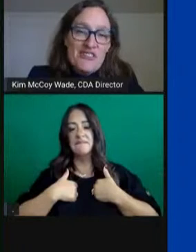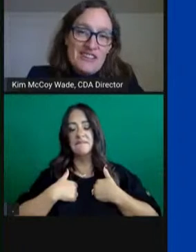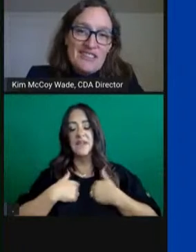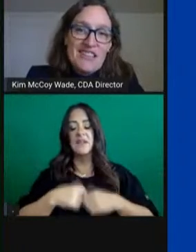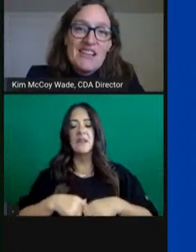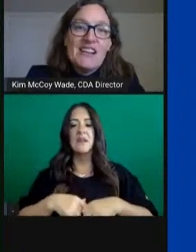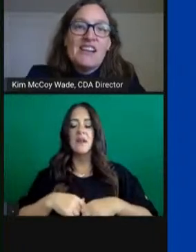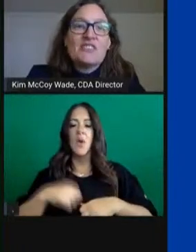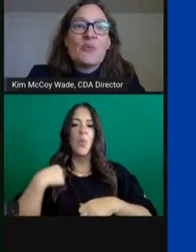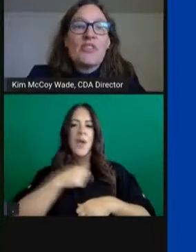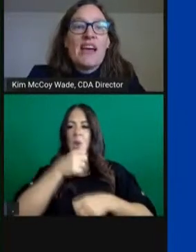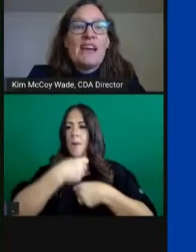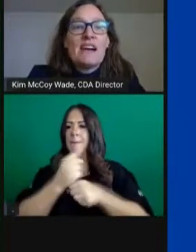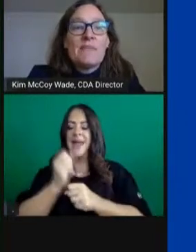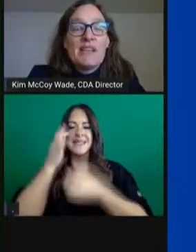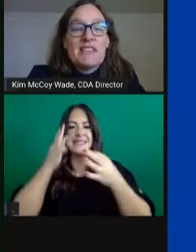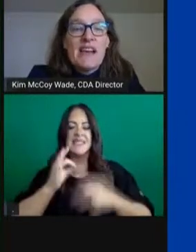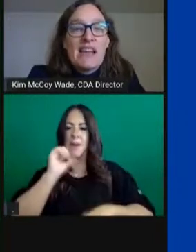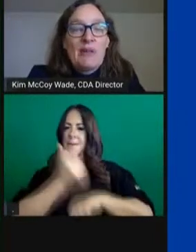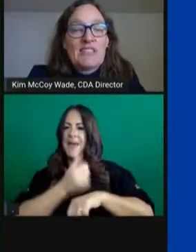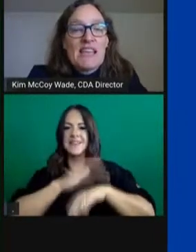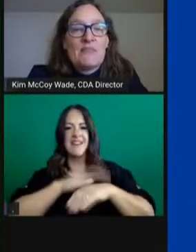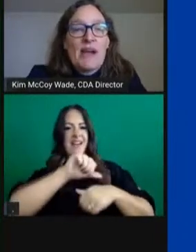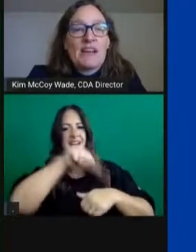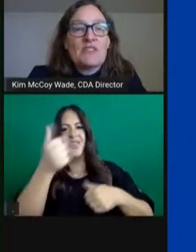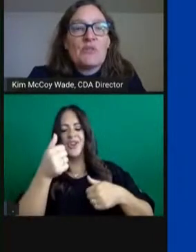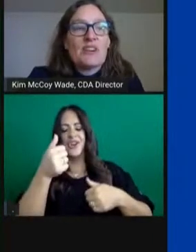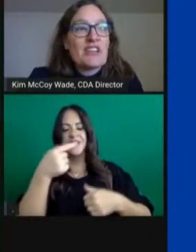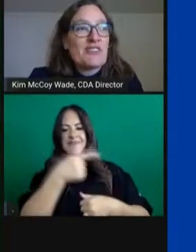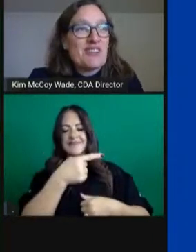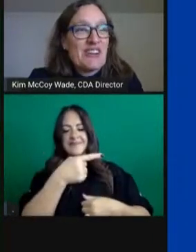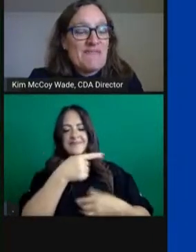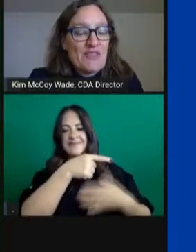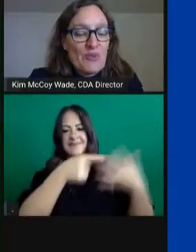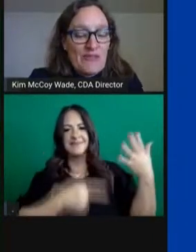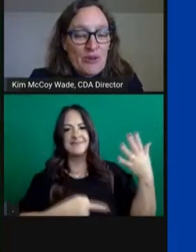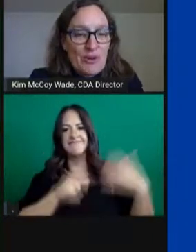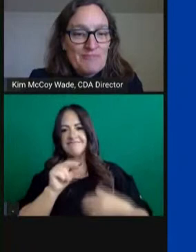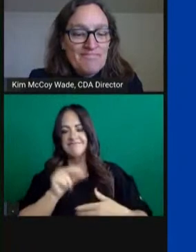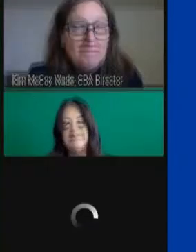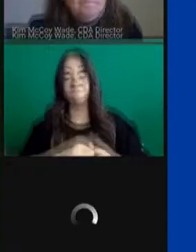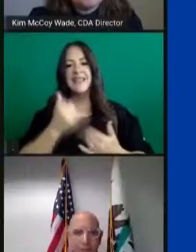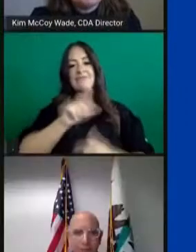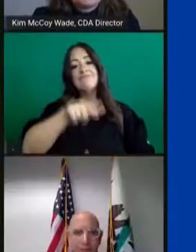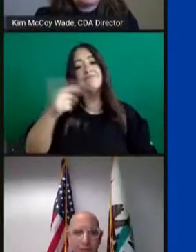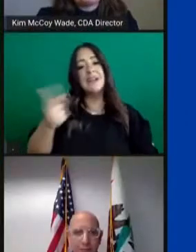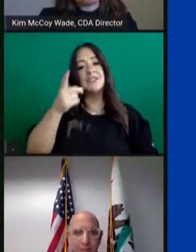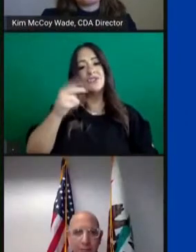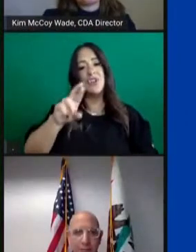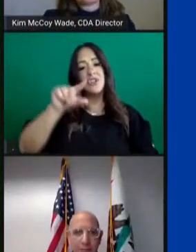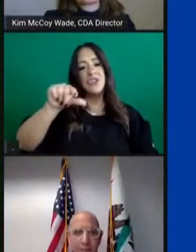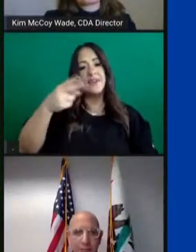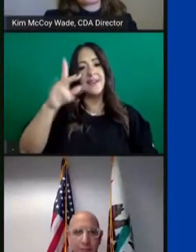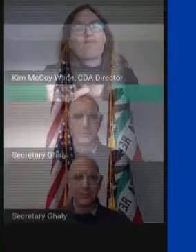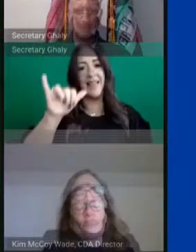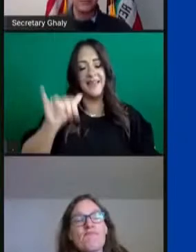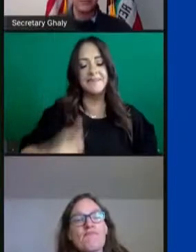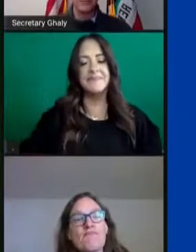factors are not. So with that baseline, I want to hand it back to our secretary for the way forward. Thank you.